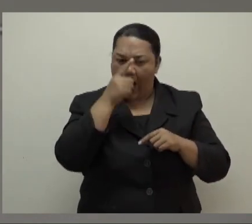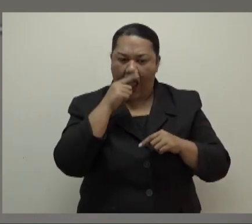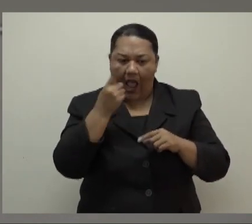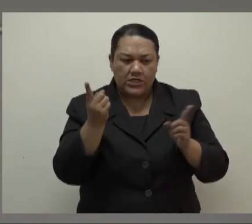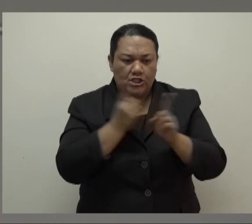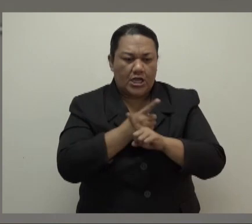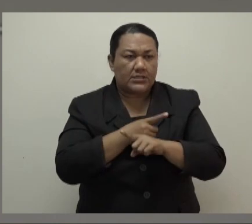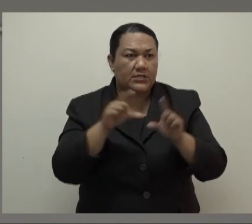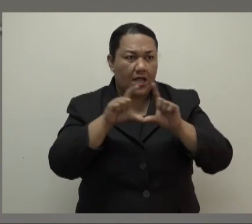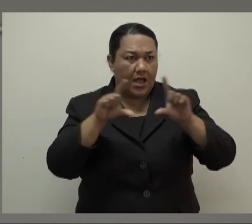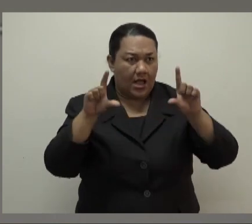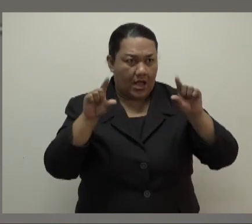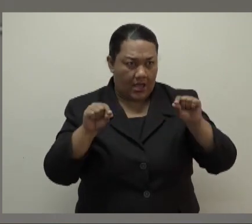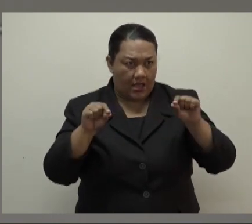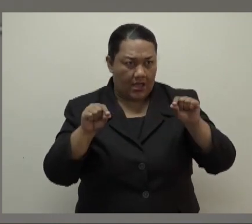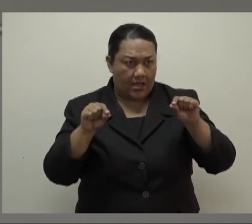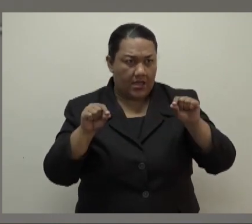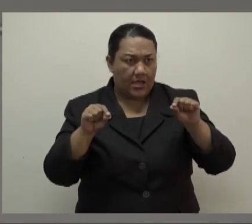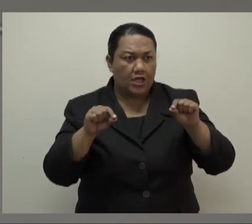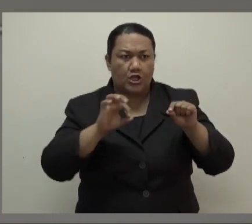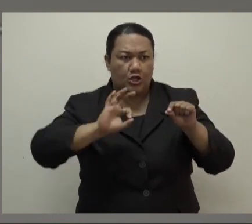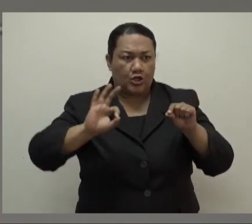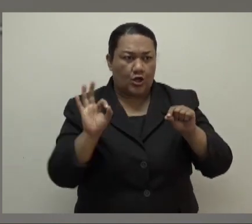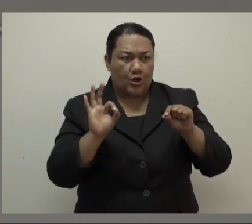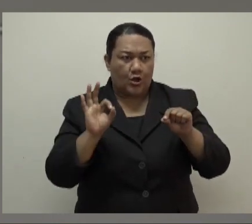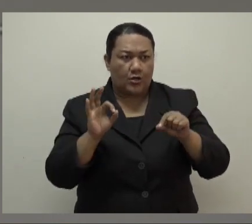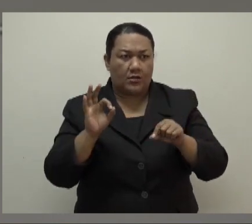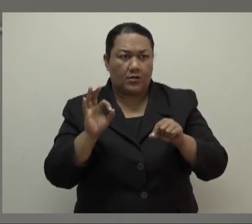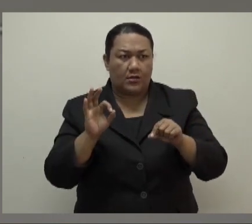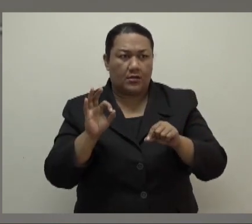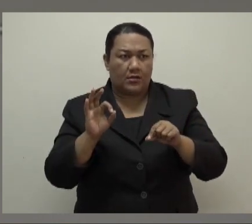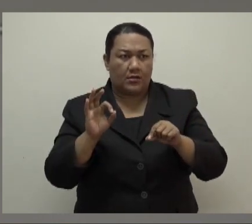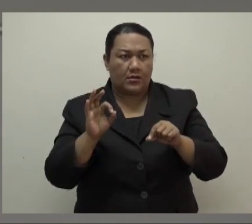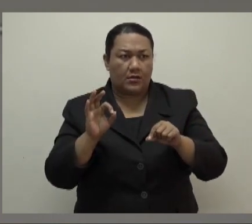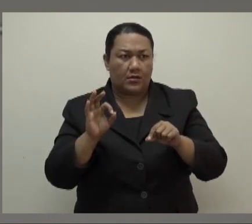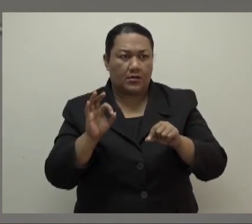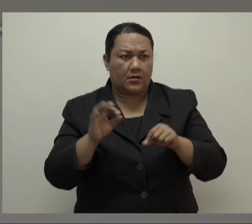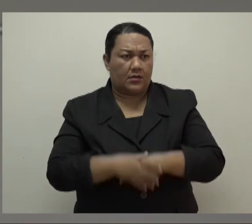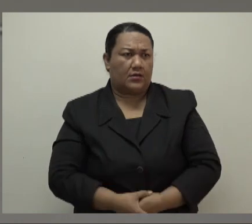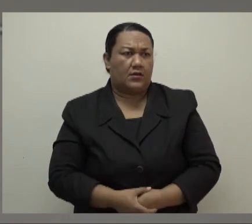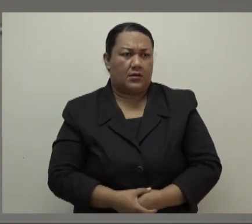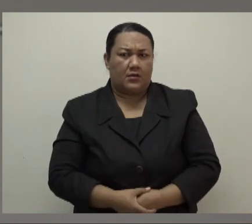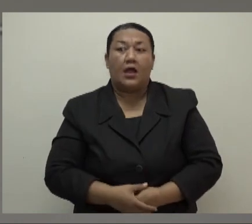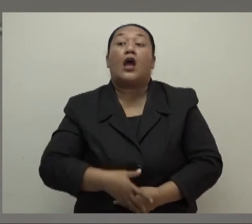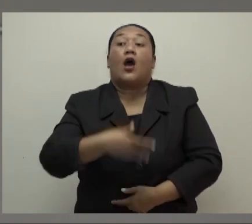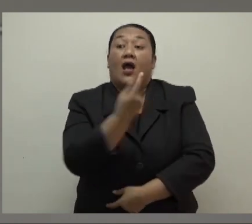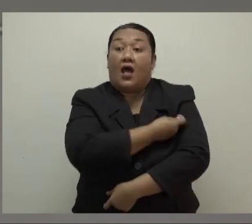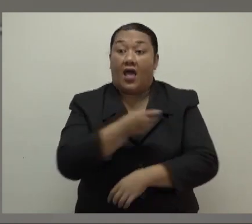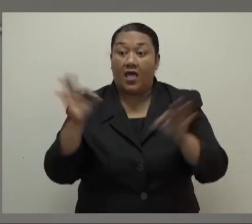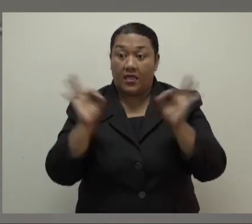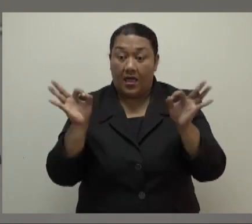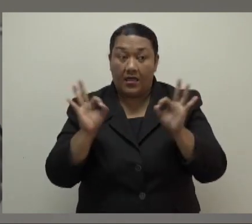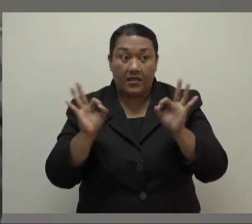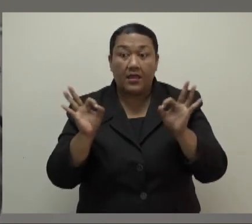and she couldn't, if she was not vaccinated, she wasn't vaccinated. She was not vaccinated, she was not going to be allowed to vote. Can you just